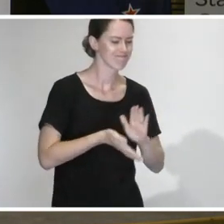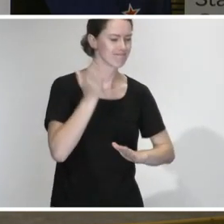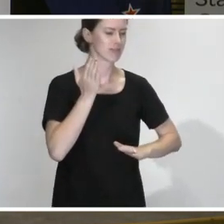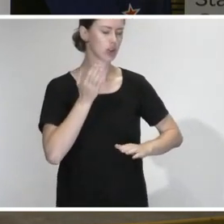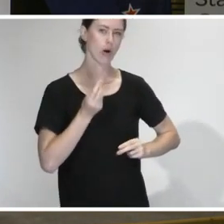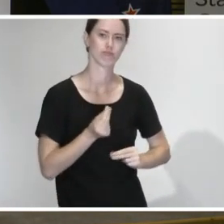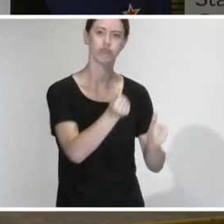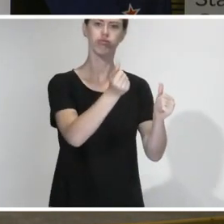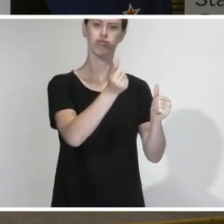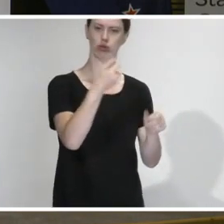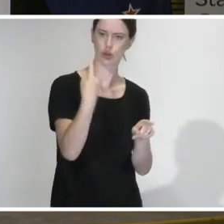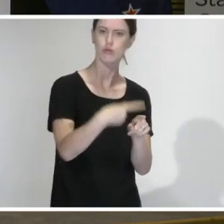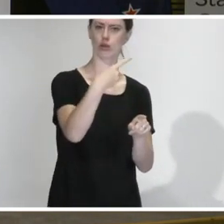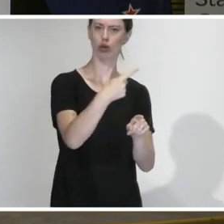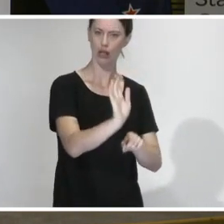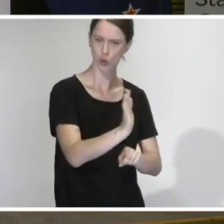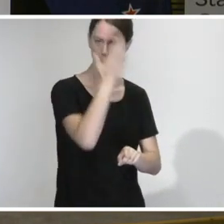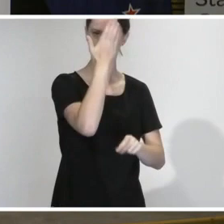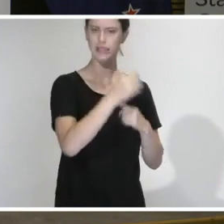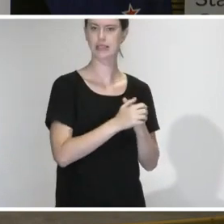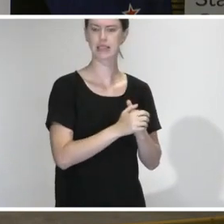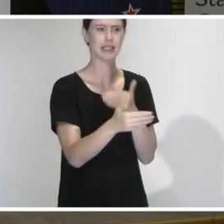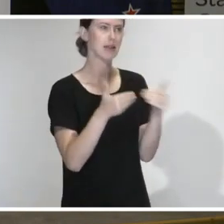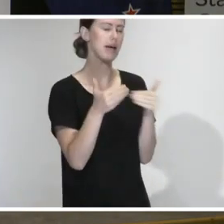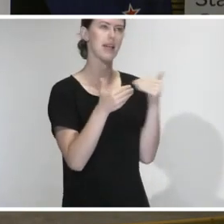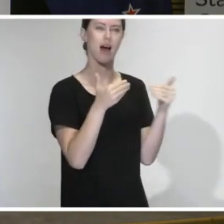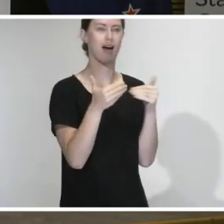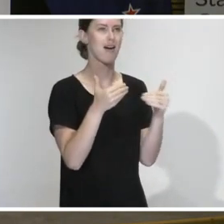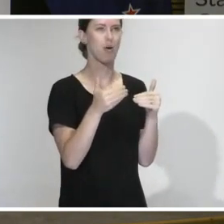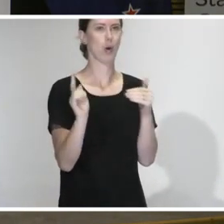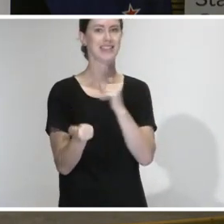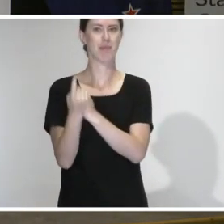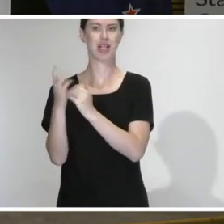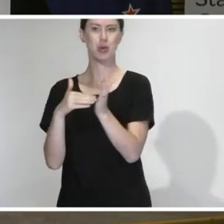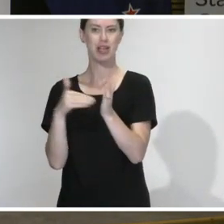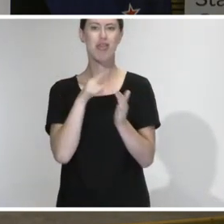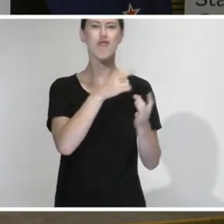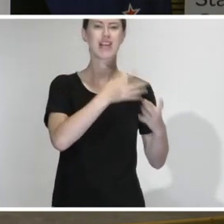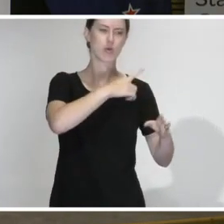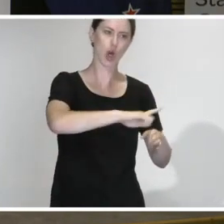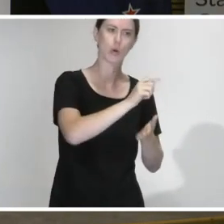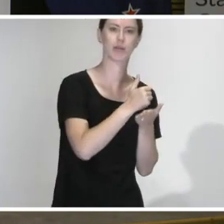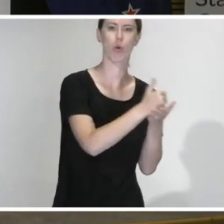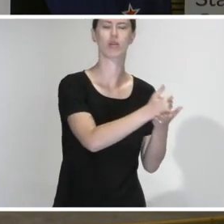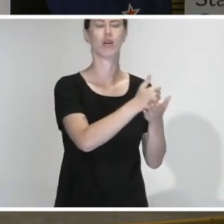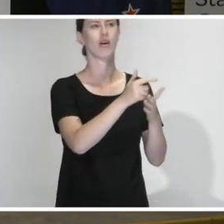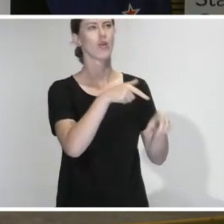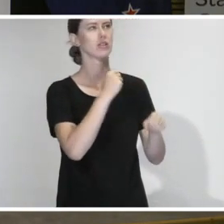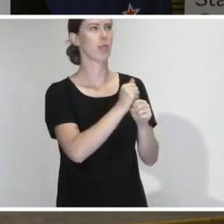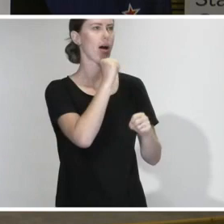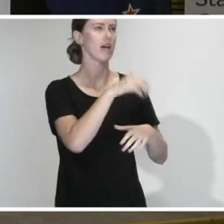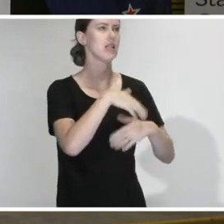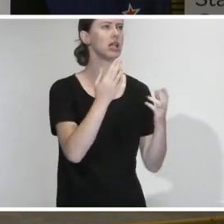deploy within a very short period of time, no matter what status New Zealand is in. And that's in case we have any